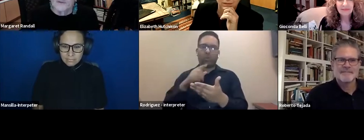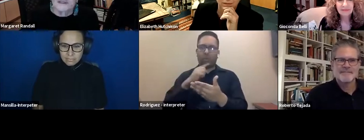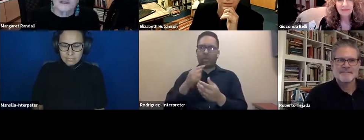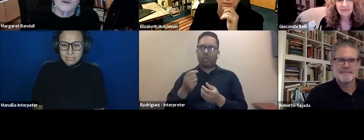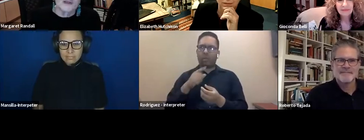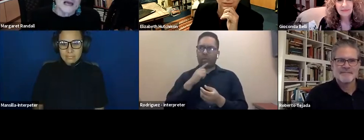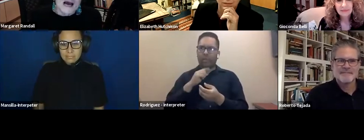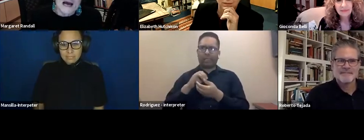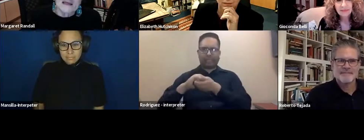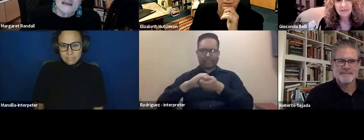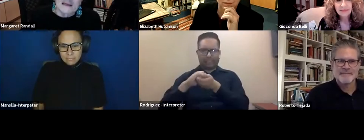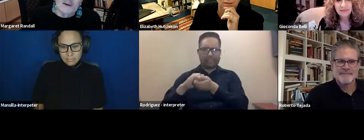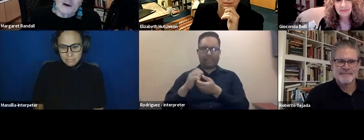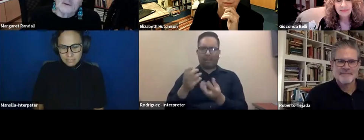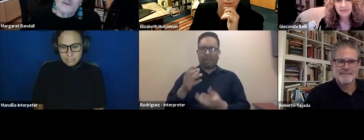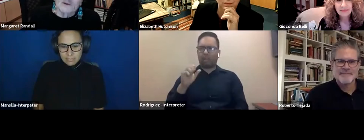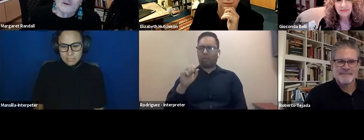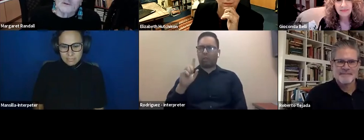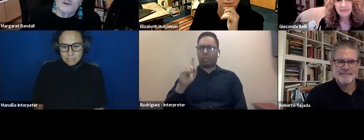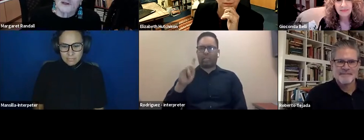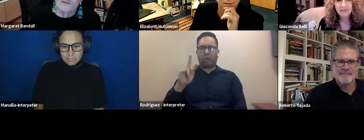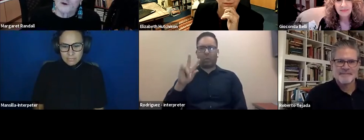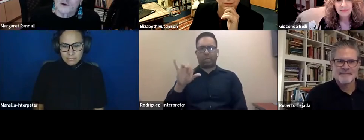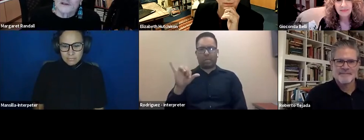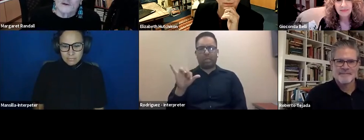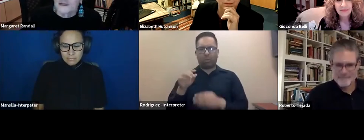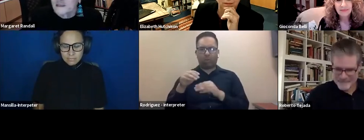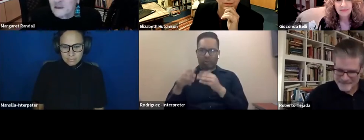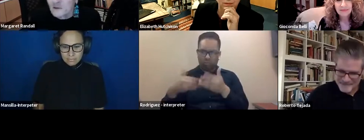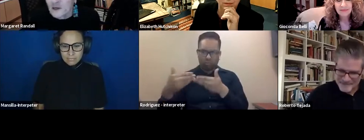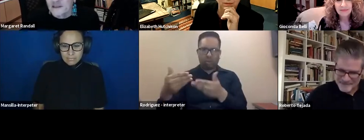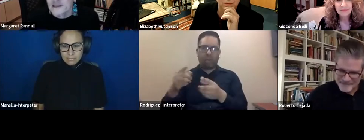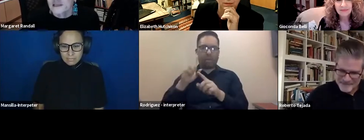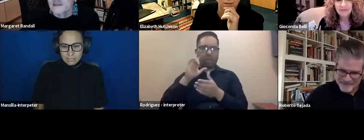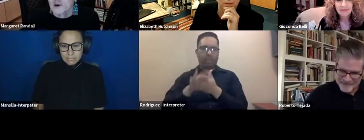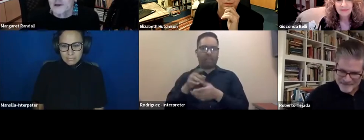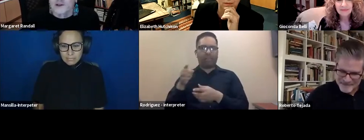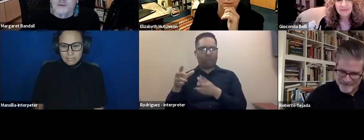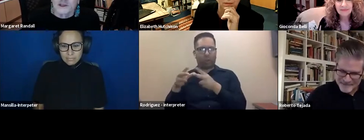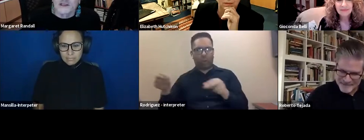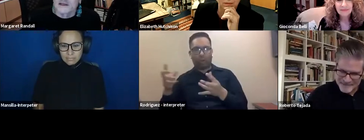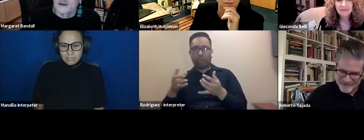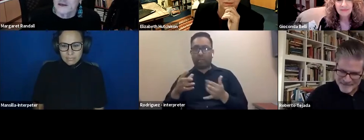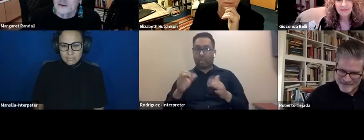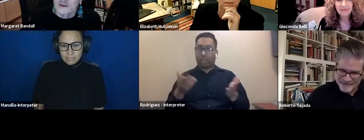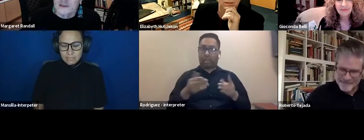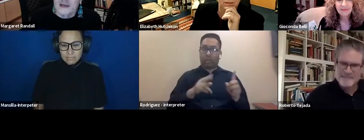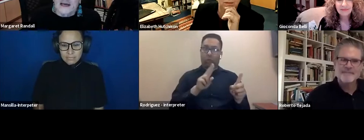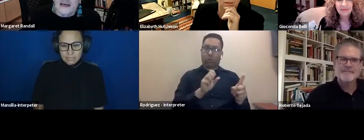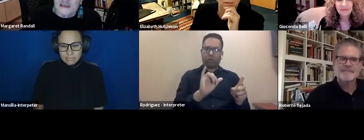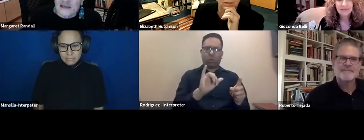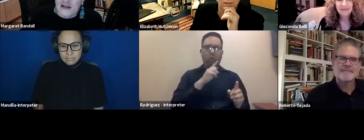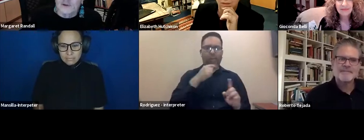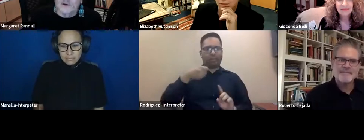movements and so forth. I think the Nicaraguan revolution was really what also, at least in the United States, sparked so much solidarity interest